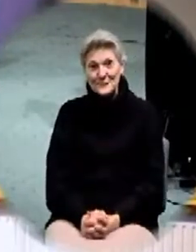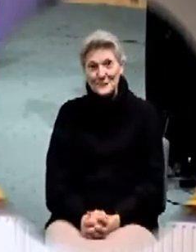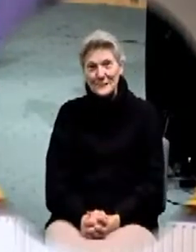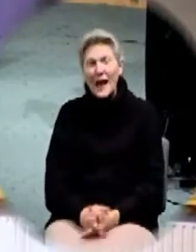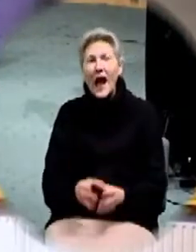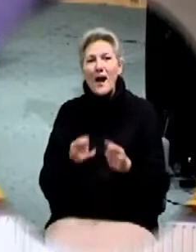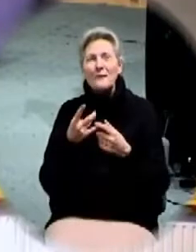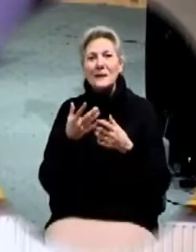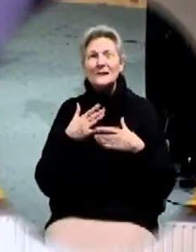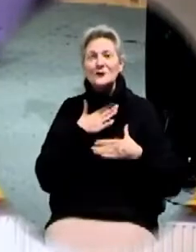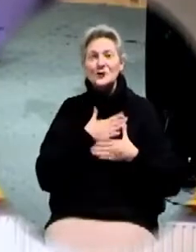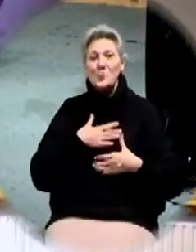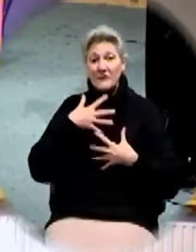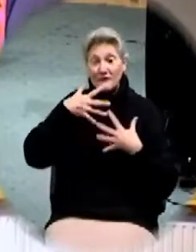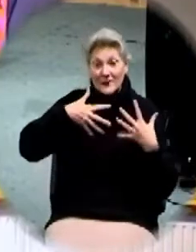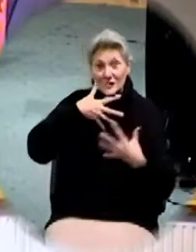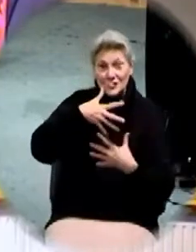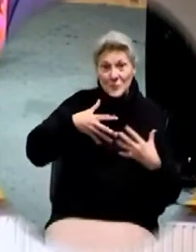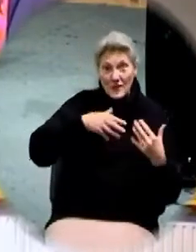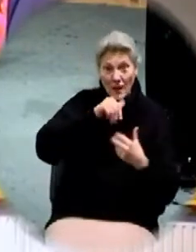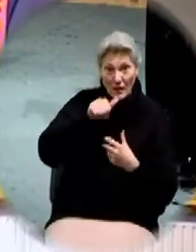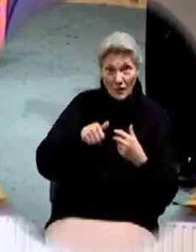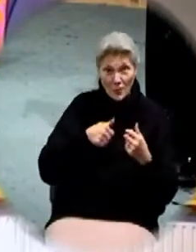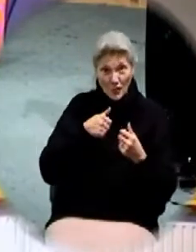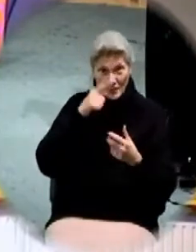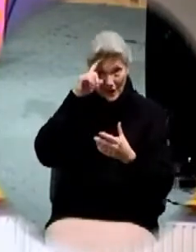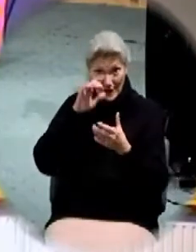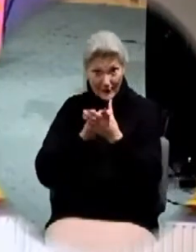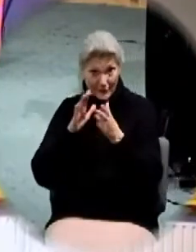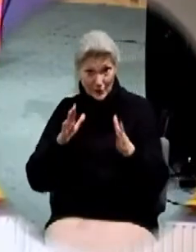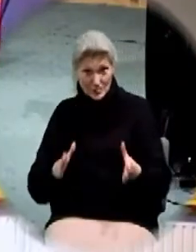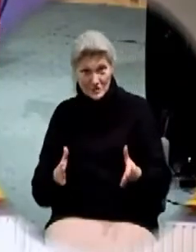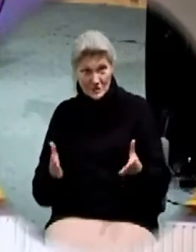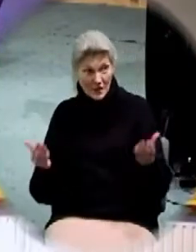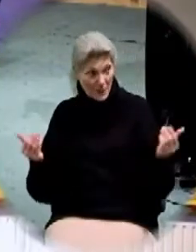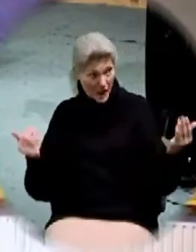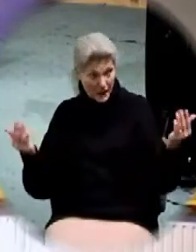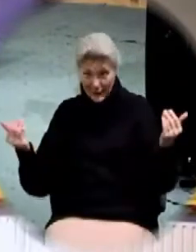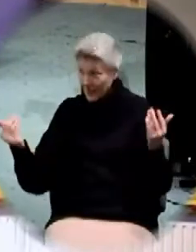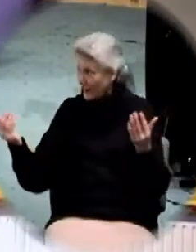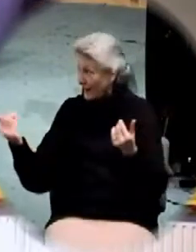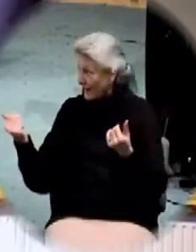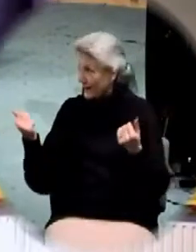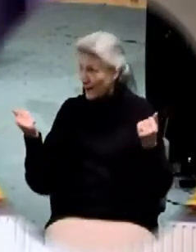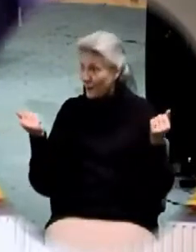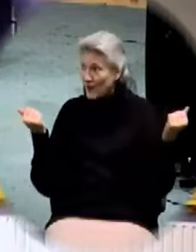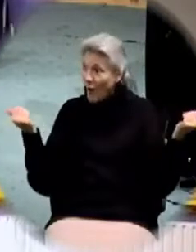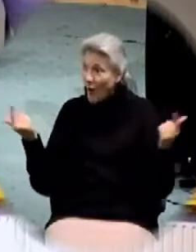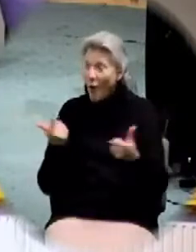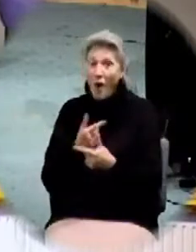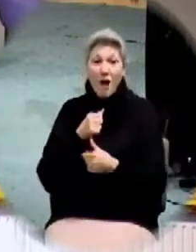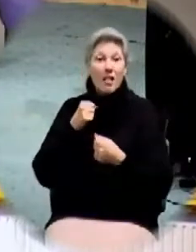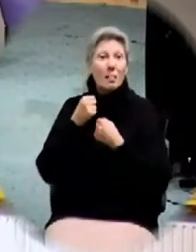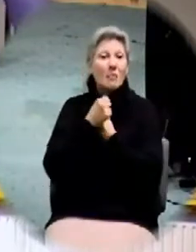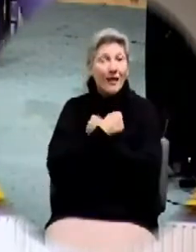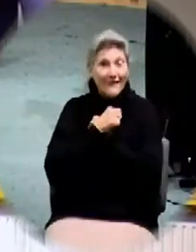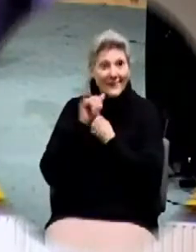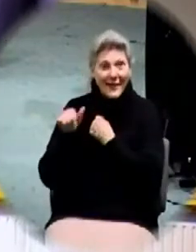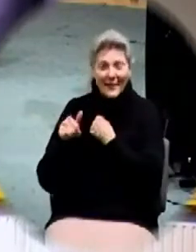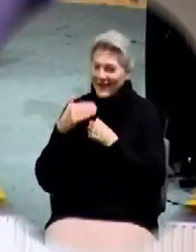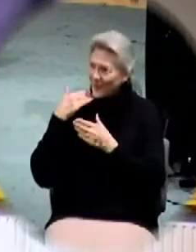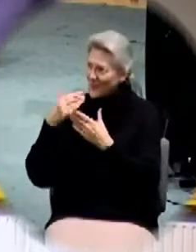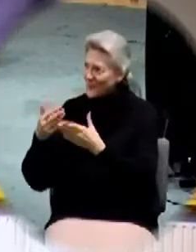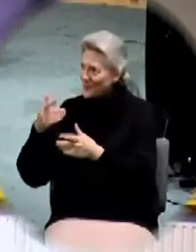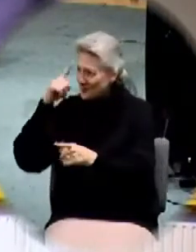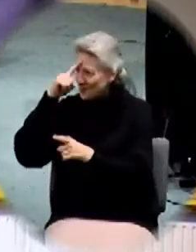How many like to fellowship with other believers? Well, come on. Every one of us loves that. Thank you, brother